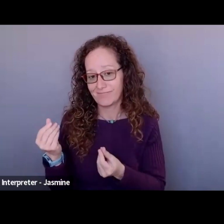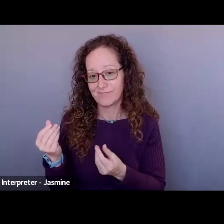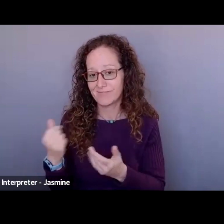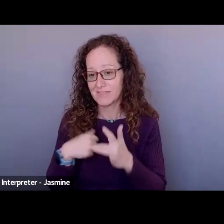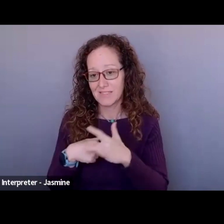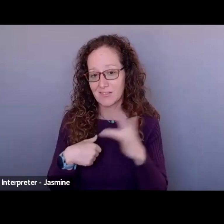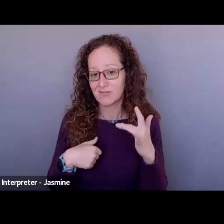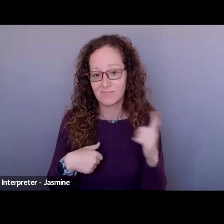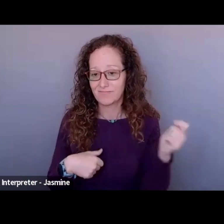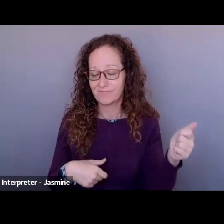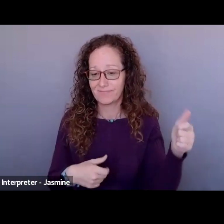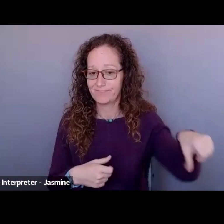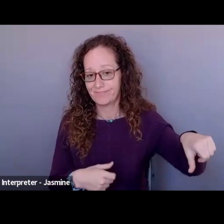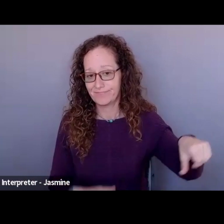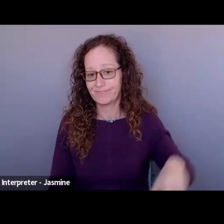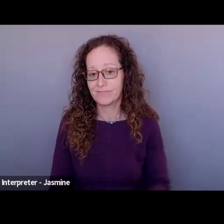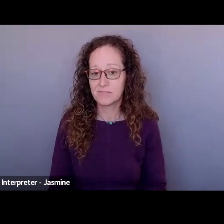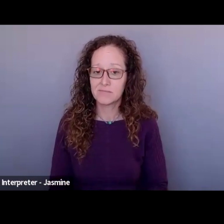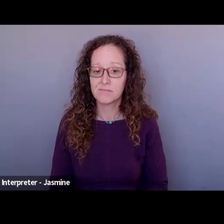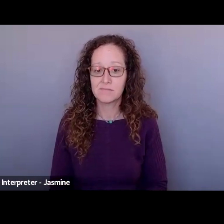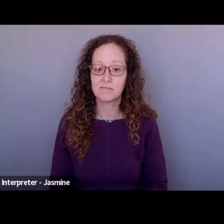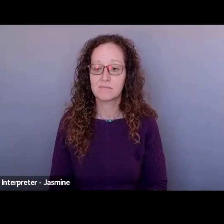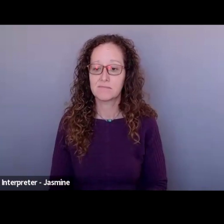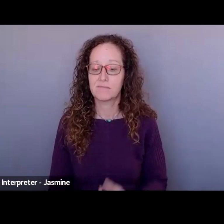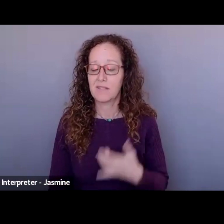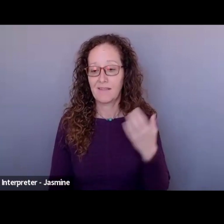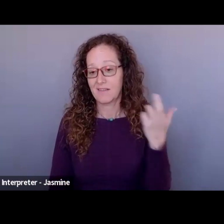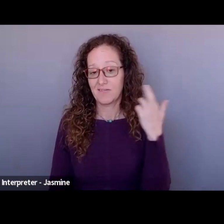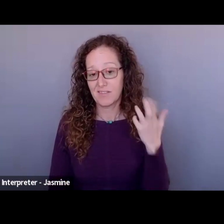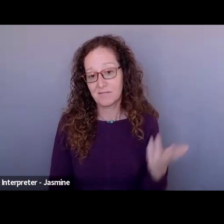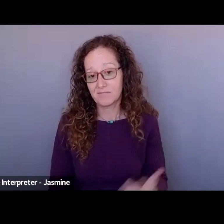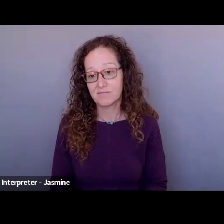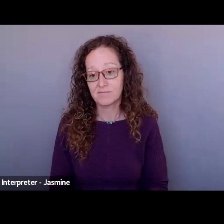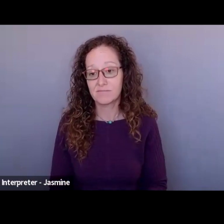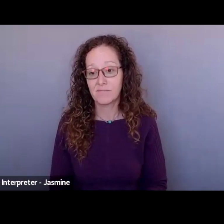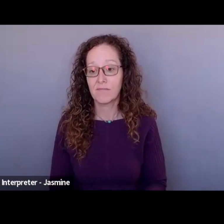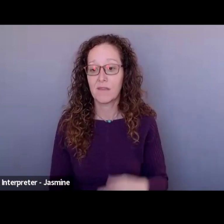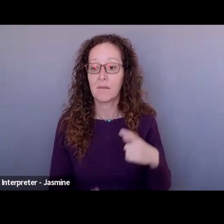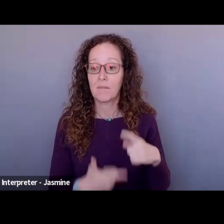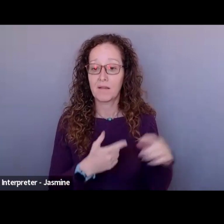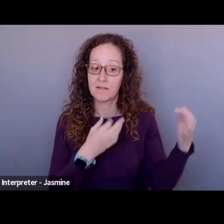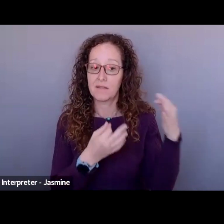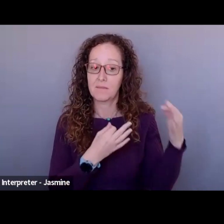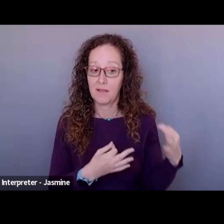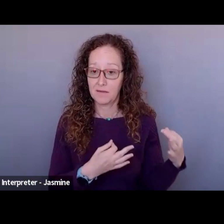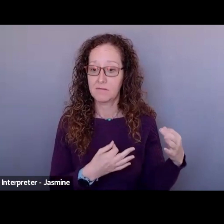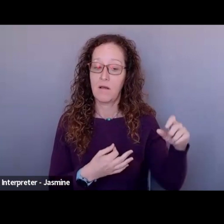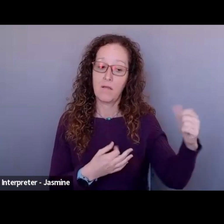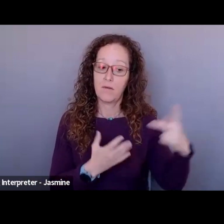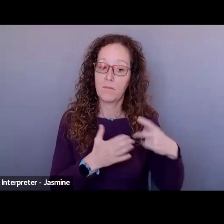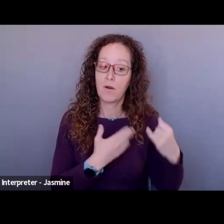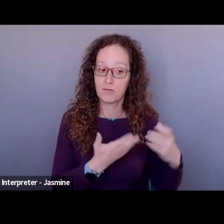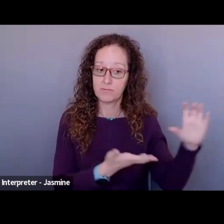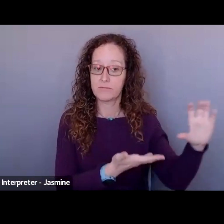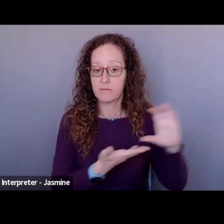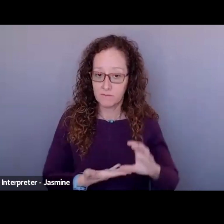the trustees didn't think it was a viable project. And, and then he told us some of the other projects they had funded, which was